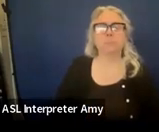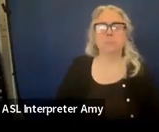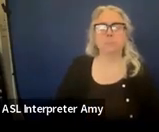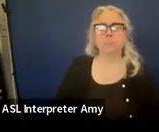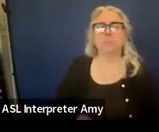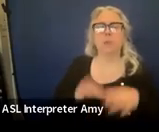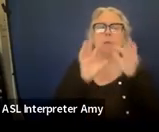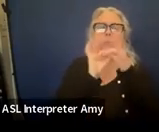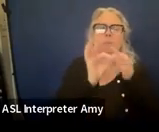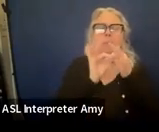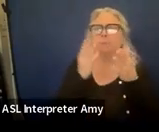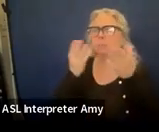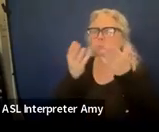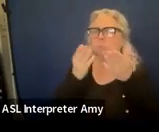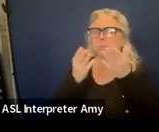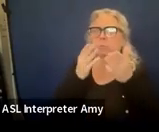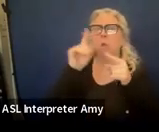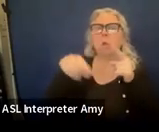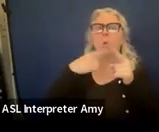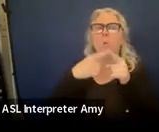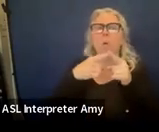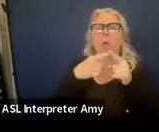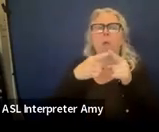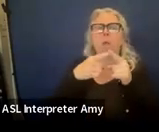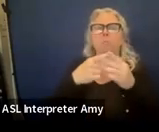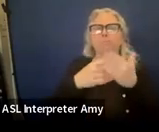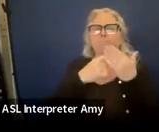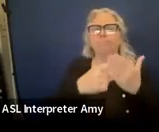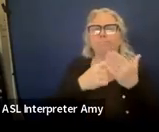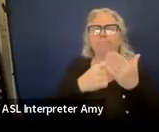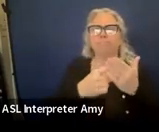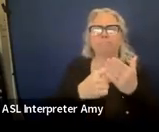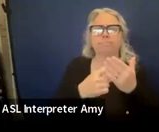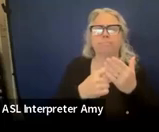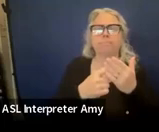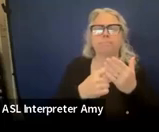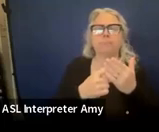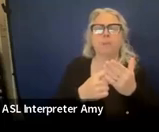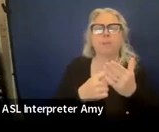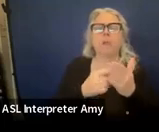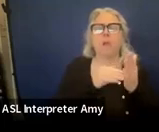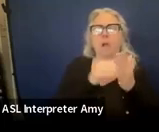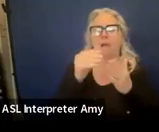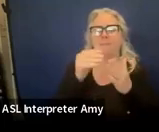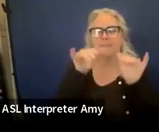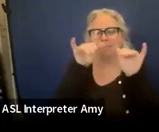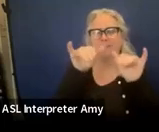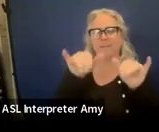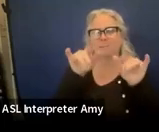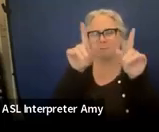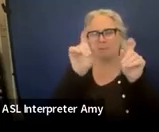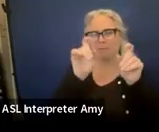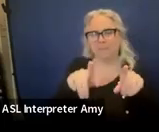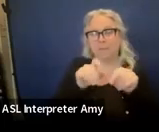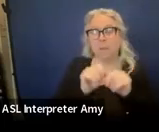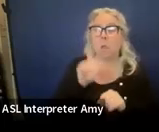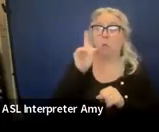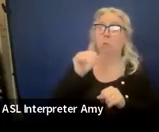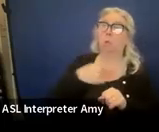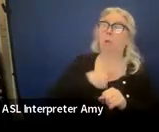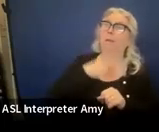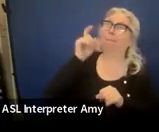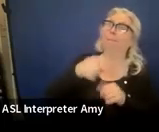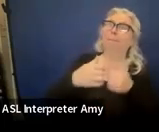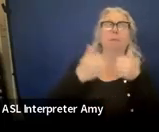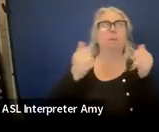Related services, when we go through this, we get the question a lot, like, do I need a